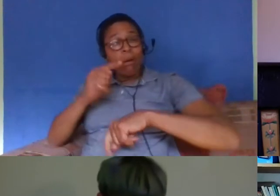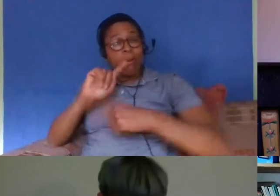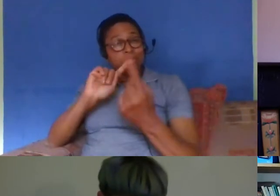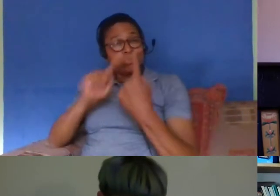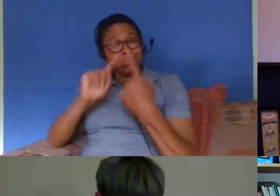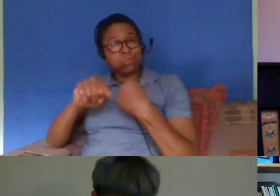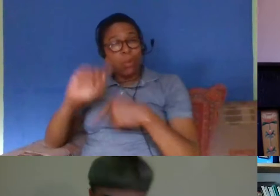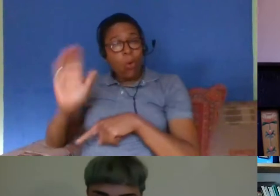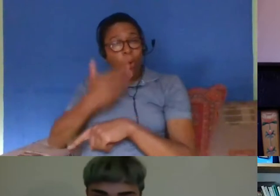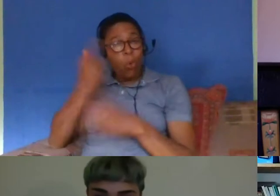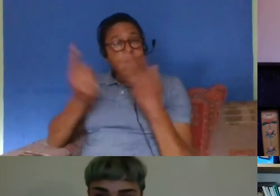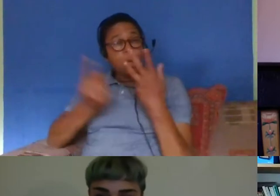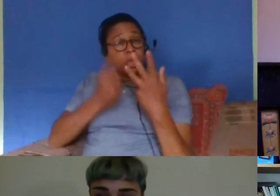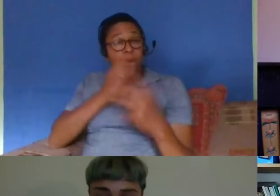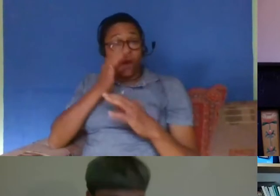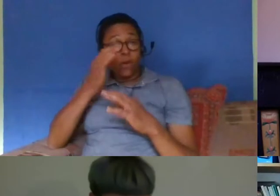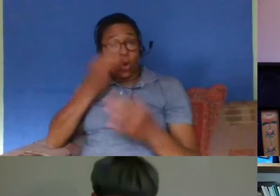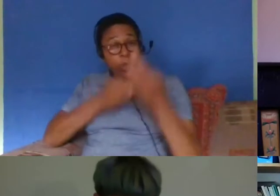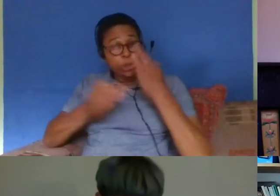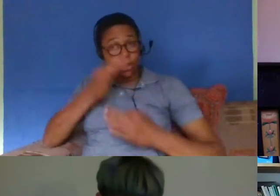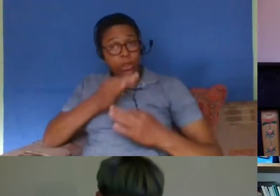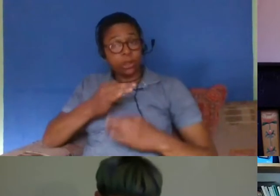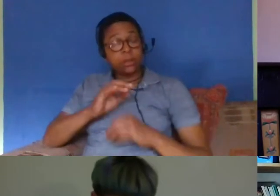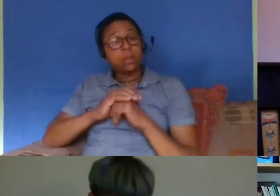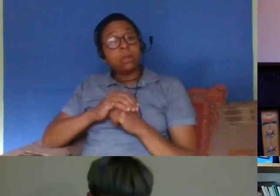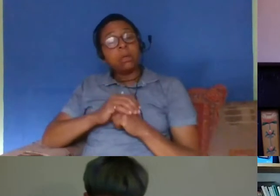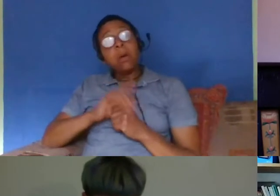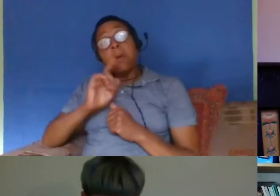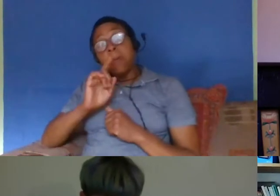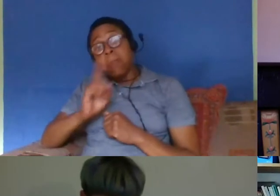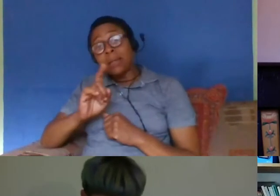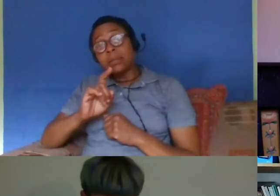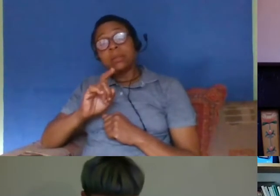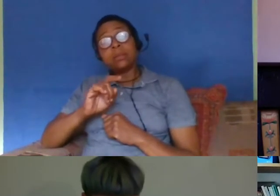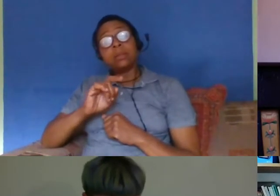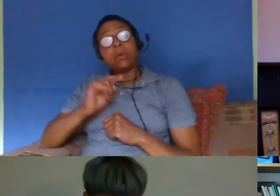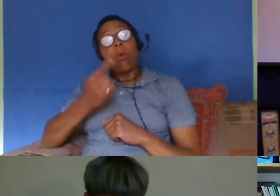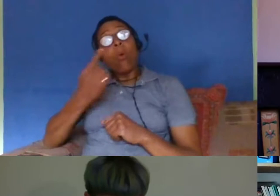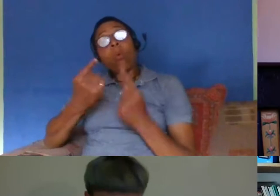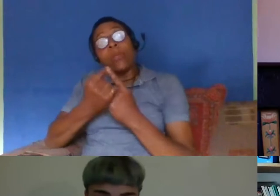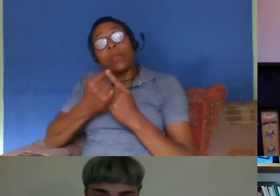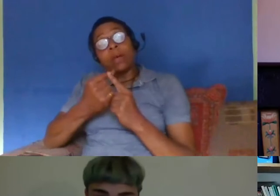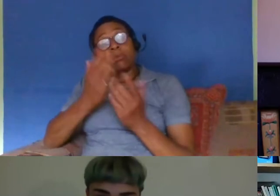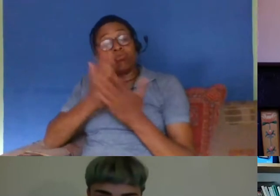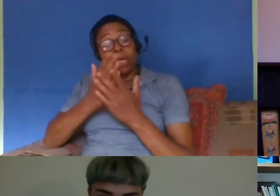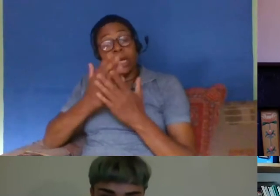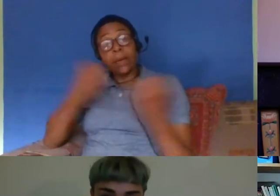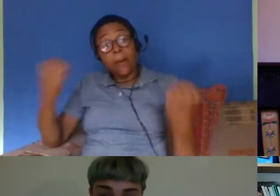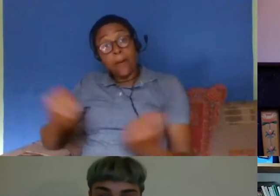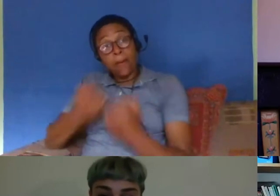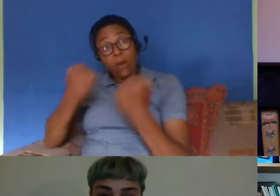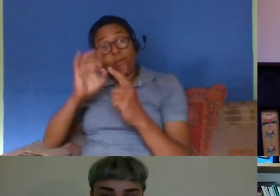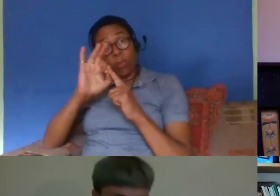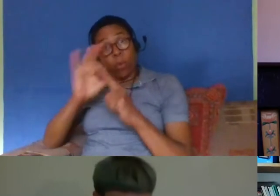i wanted to just return something that personally struck me um which was from jabir's presentation where he talked about who documents this